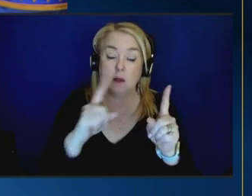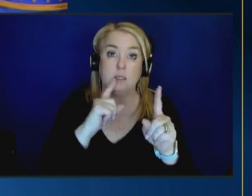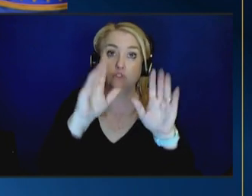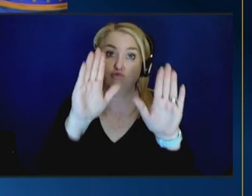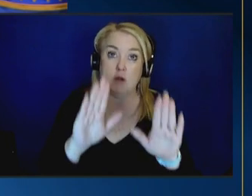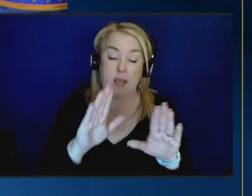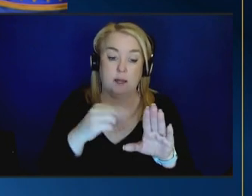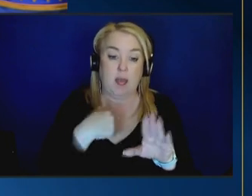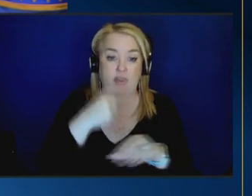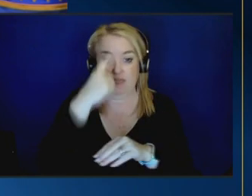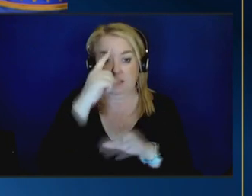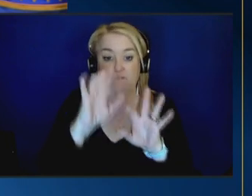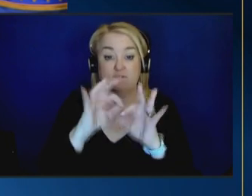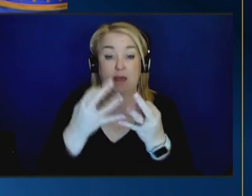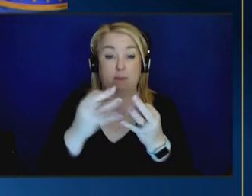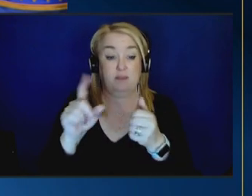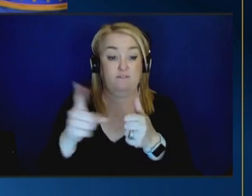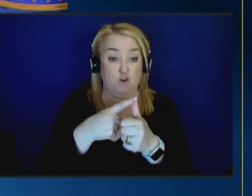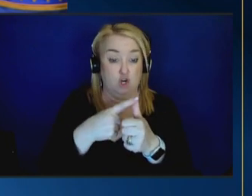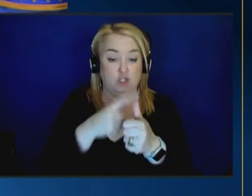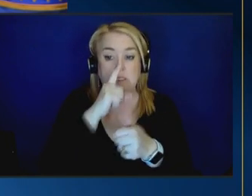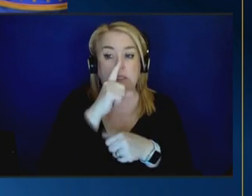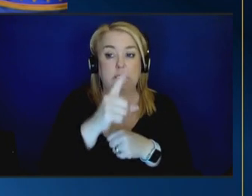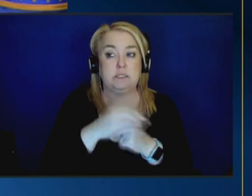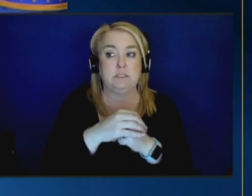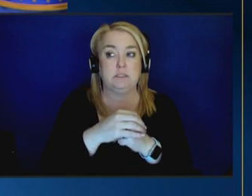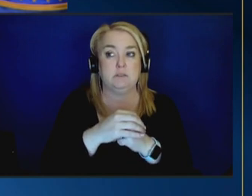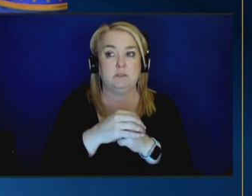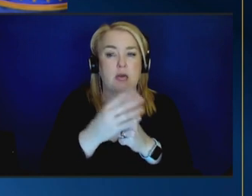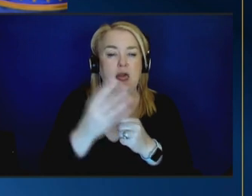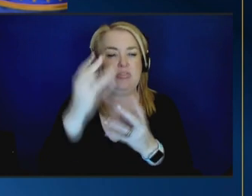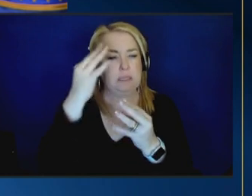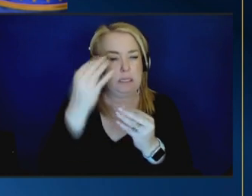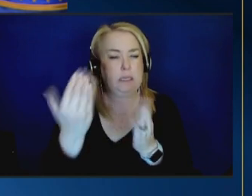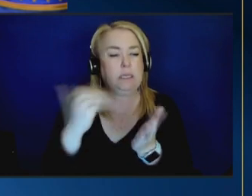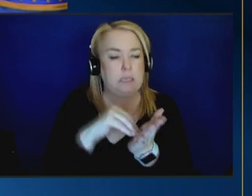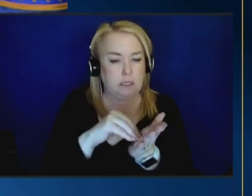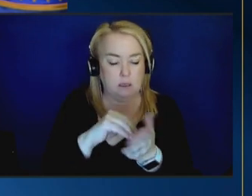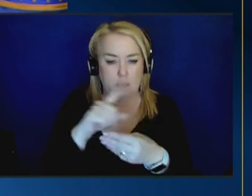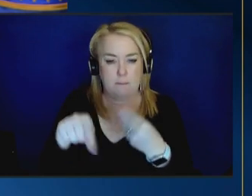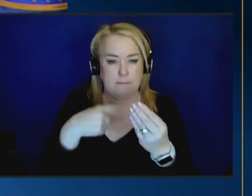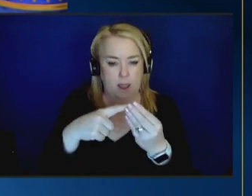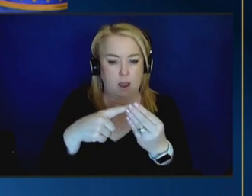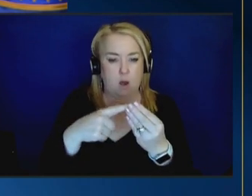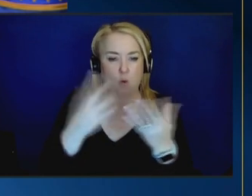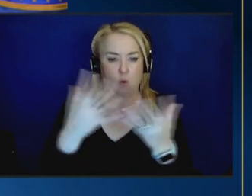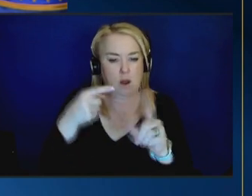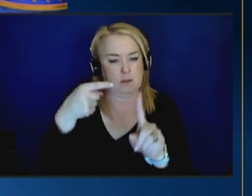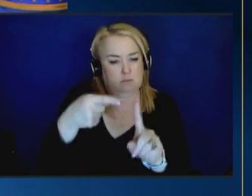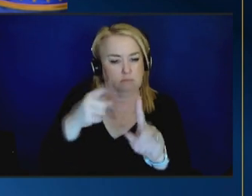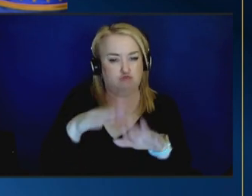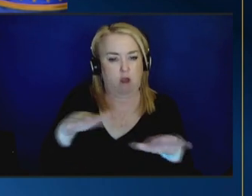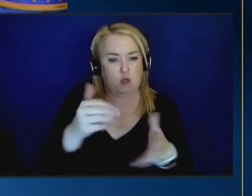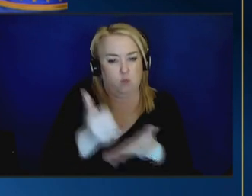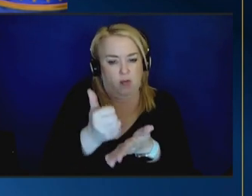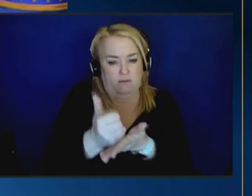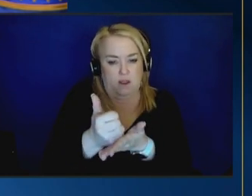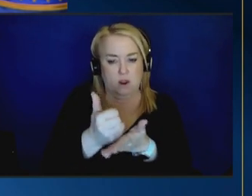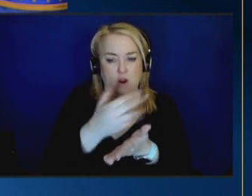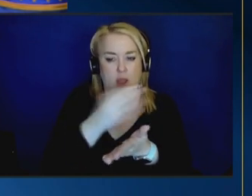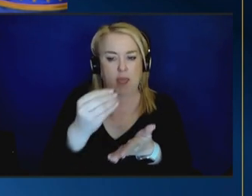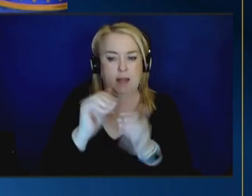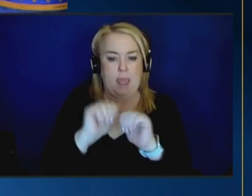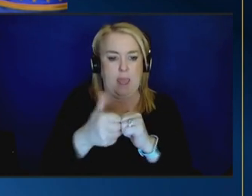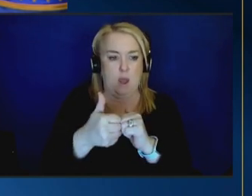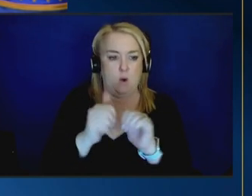think family first has led to a rethinking across the country about what child welfare should be and about how child welfare agencies should